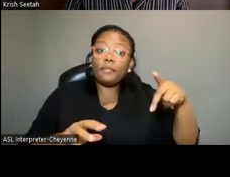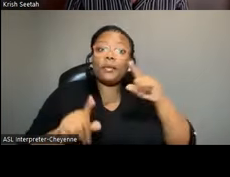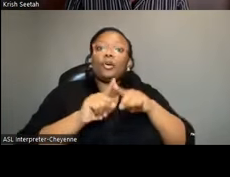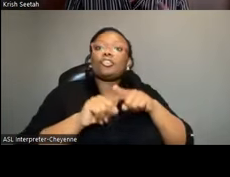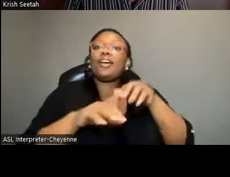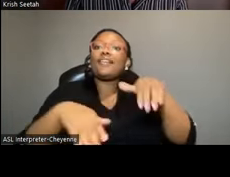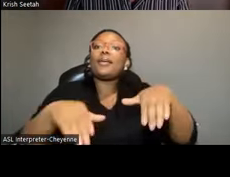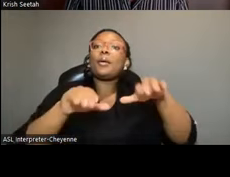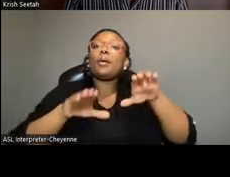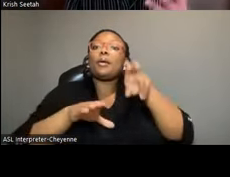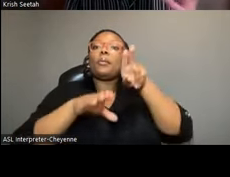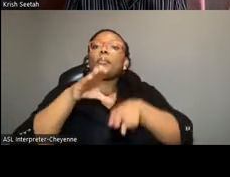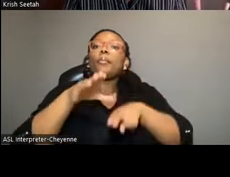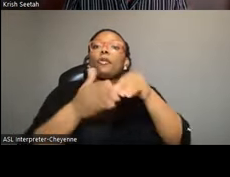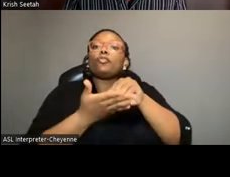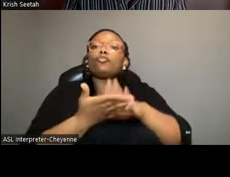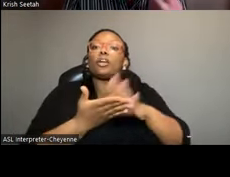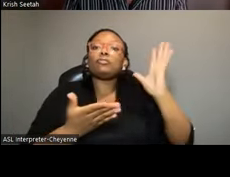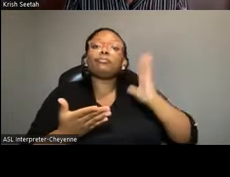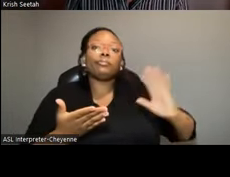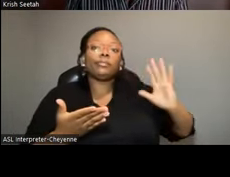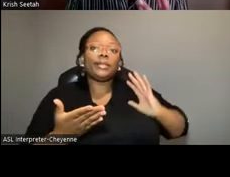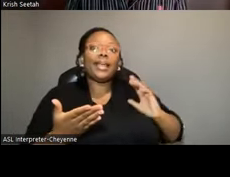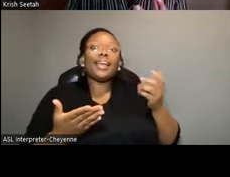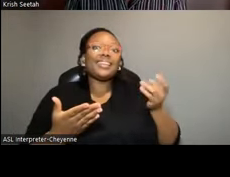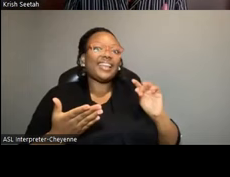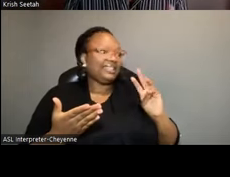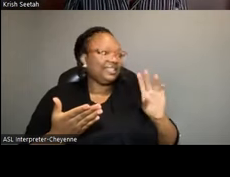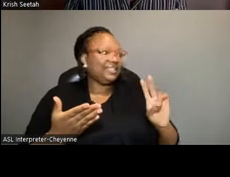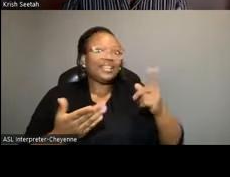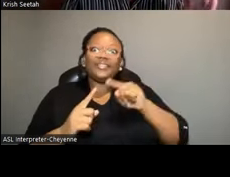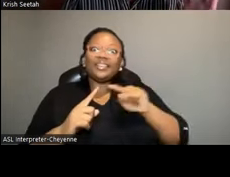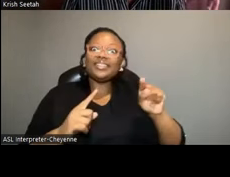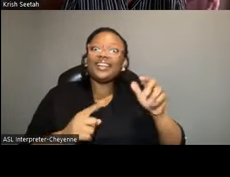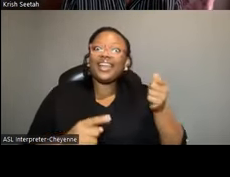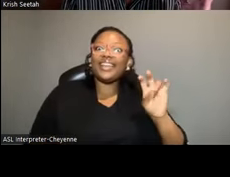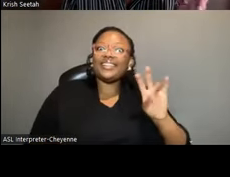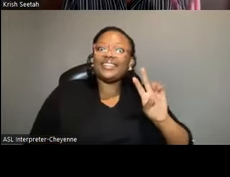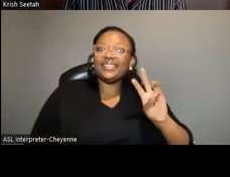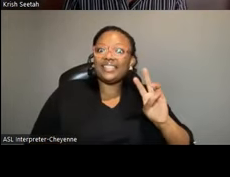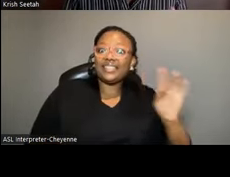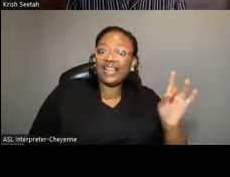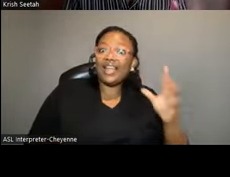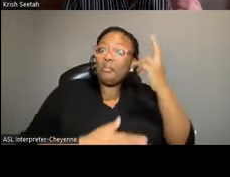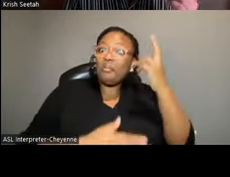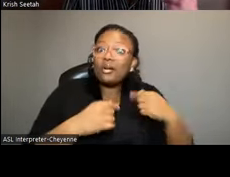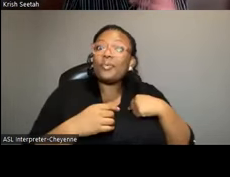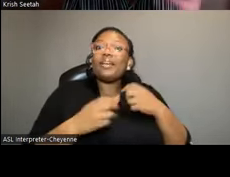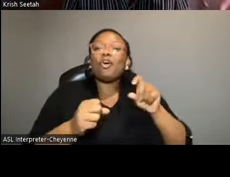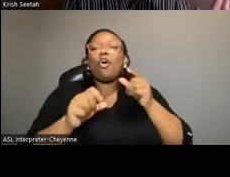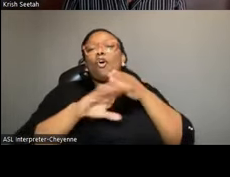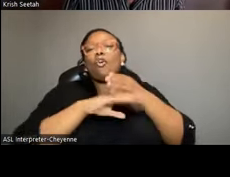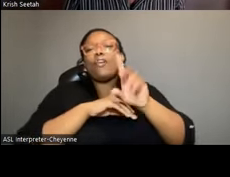records that date back, would you believe, to 1867 and 68. And we've got over 100 archives